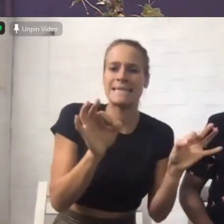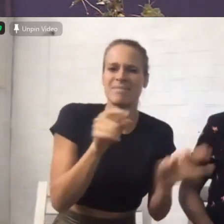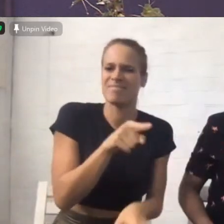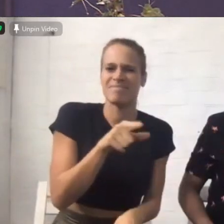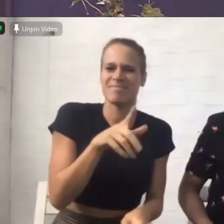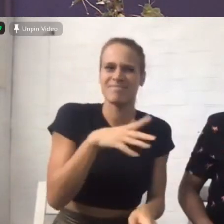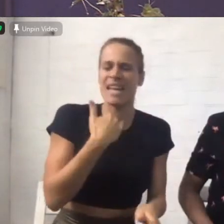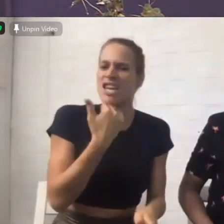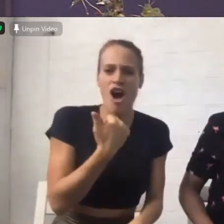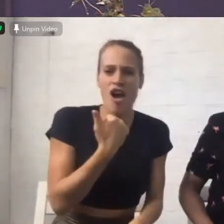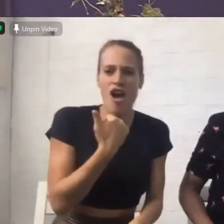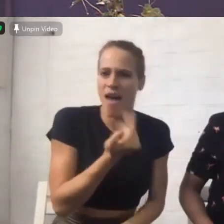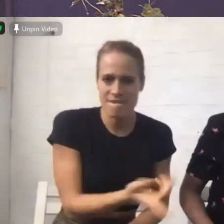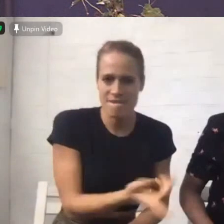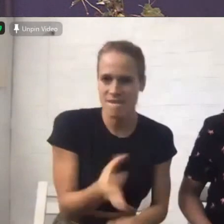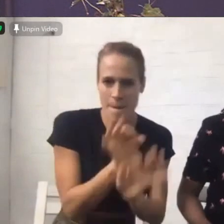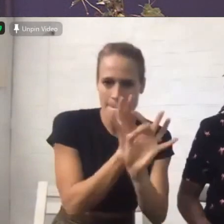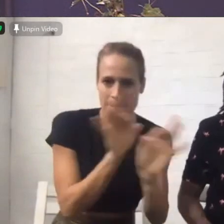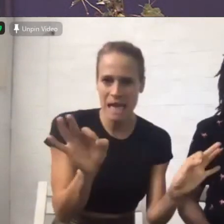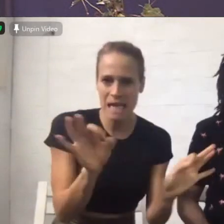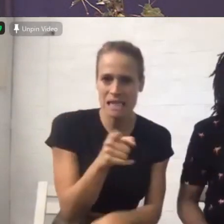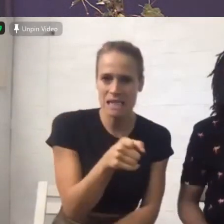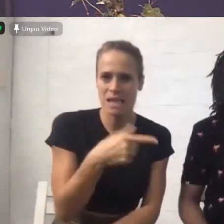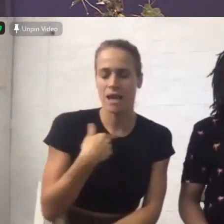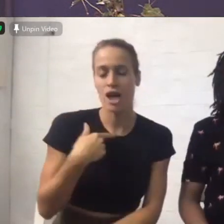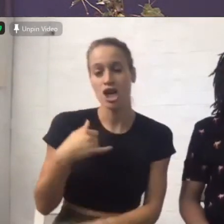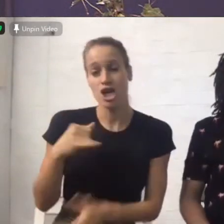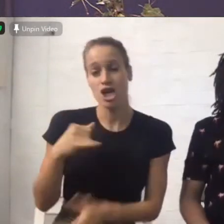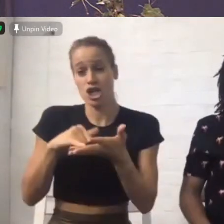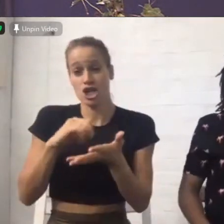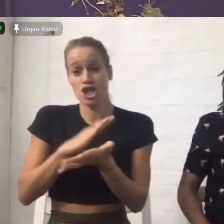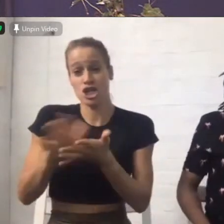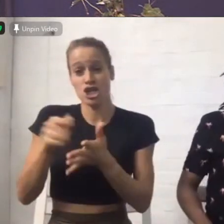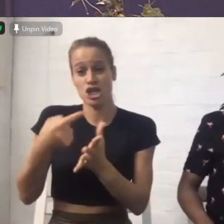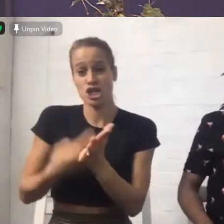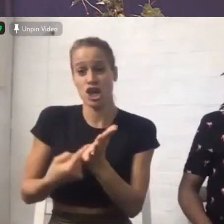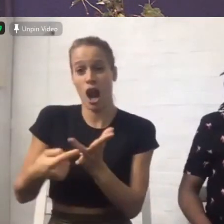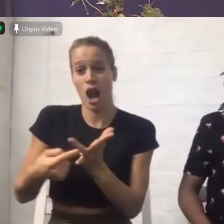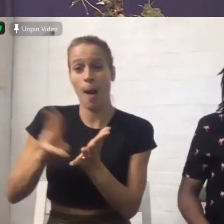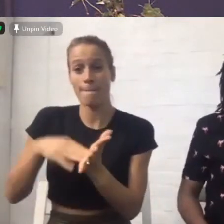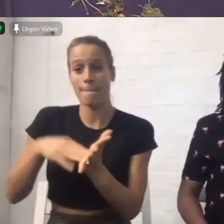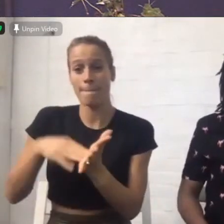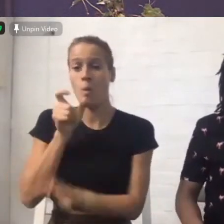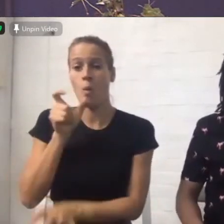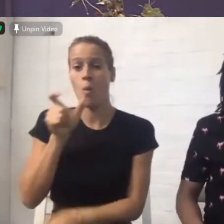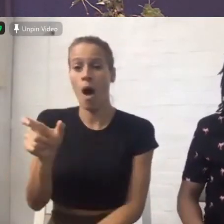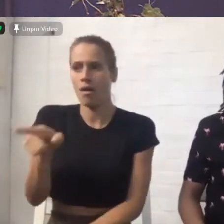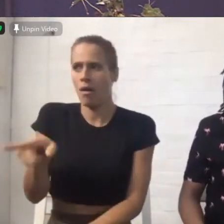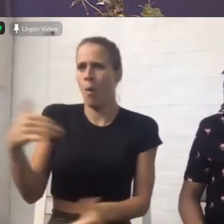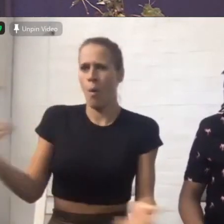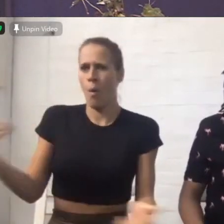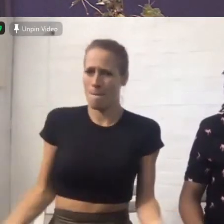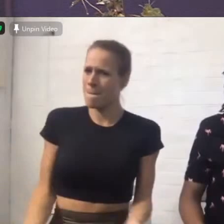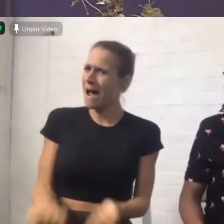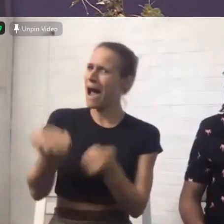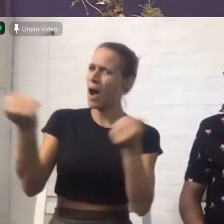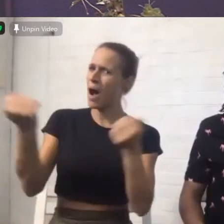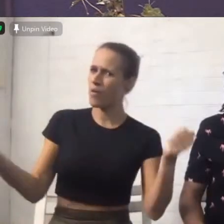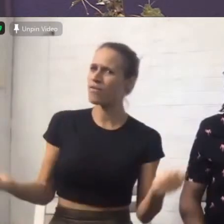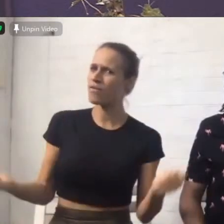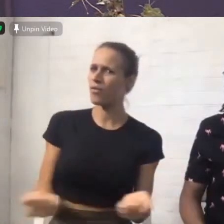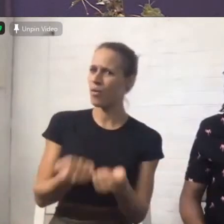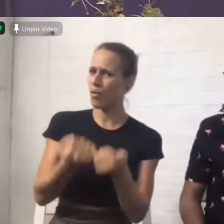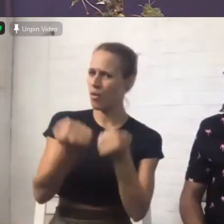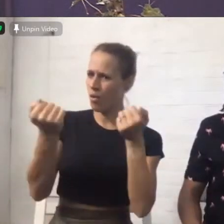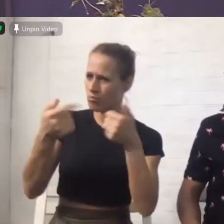word, shalom. We often think of peace as the absence of